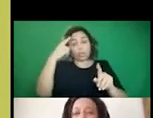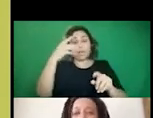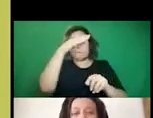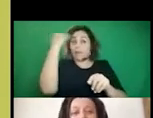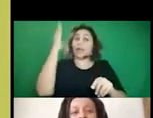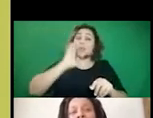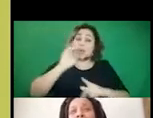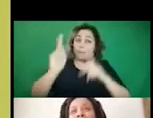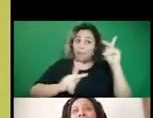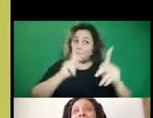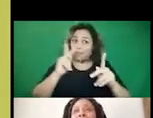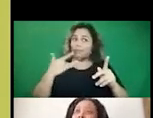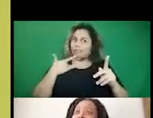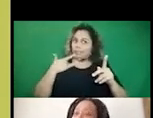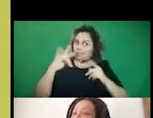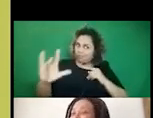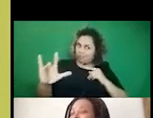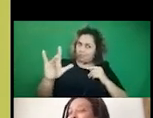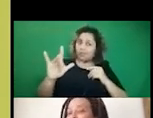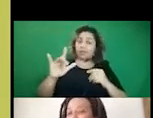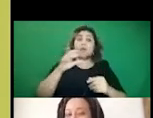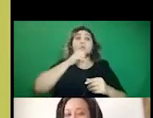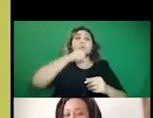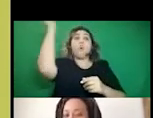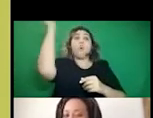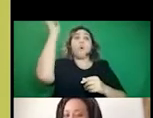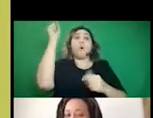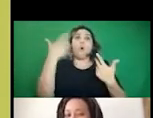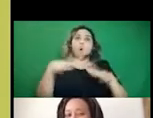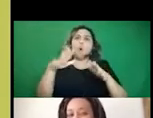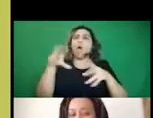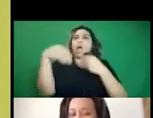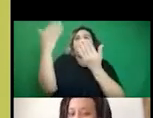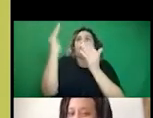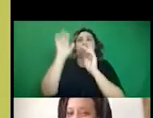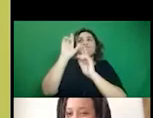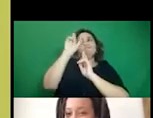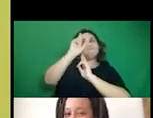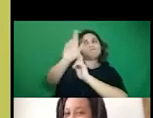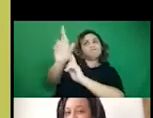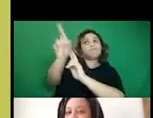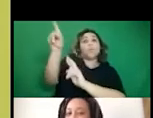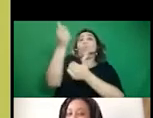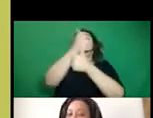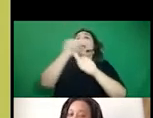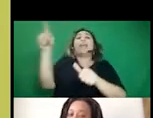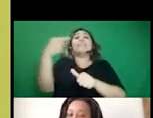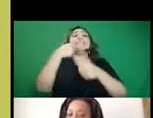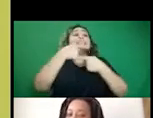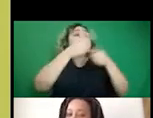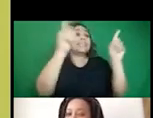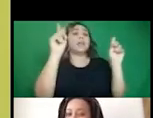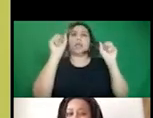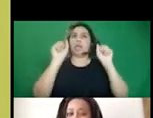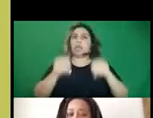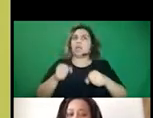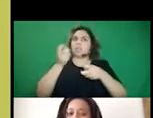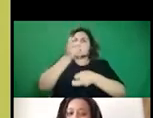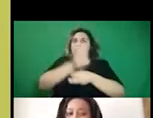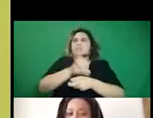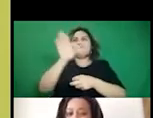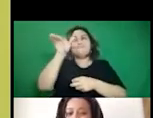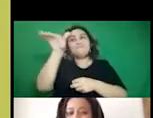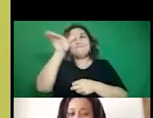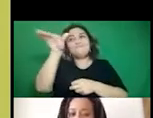communities, broadly, like elders are afforded a certain level of respect. And so it's, it can be very difficult to sort of like